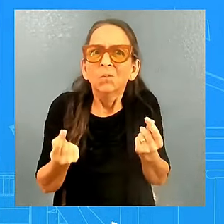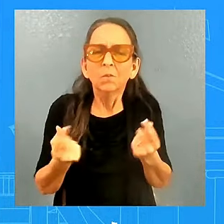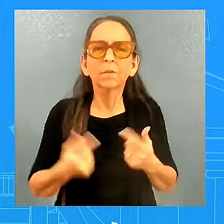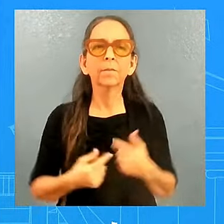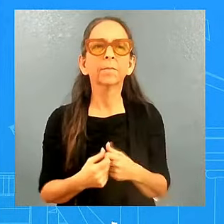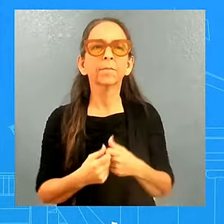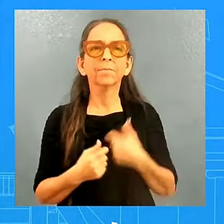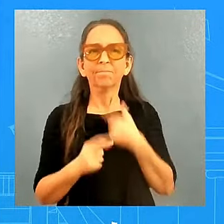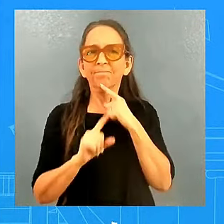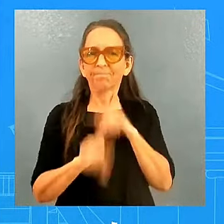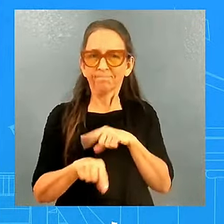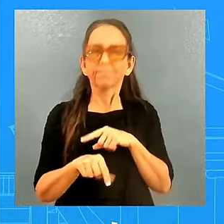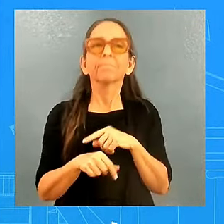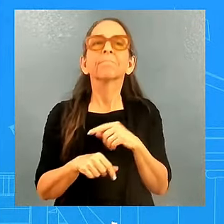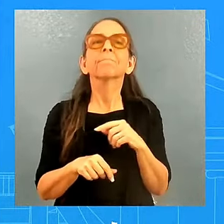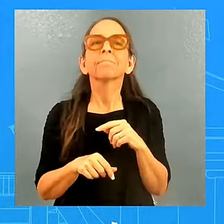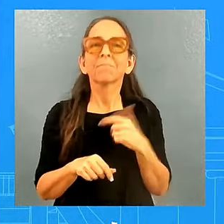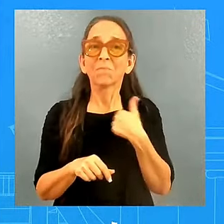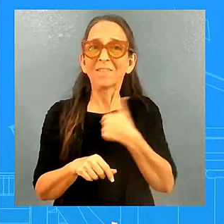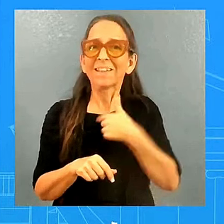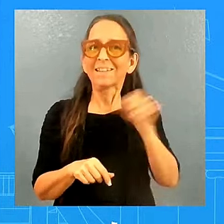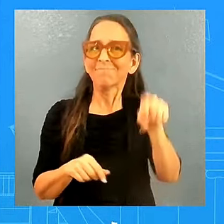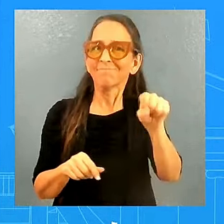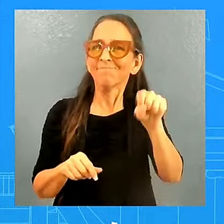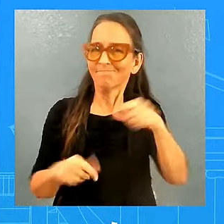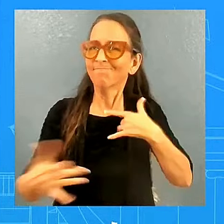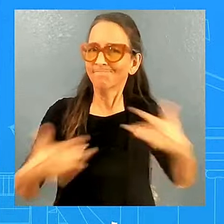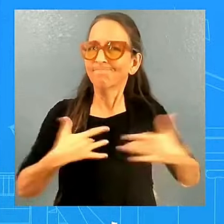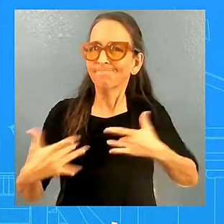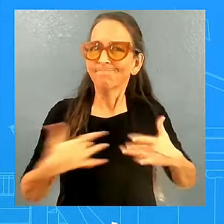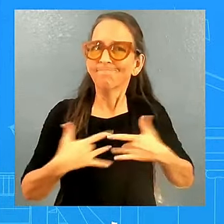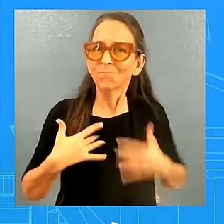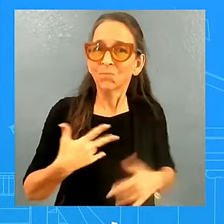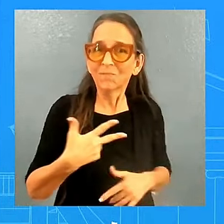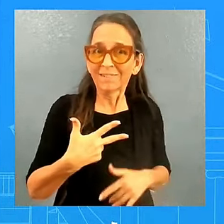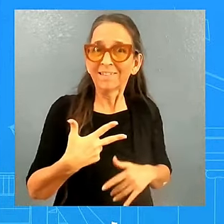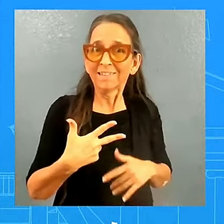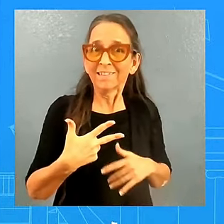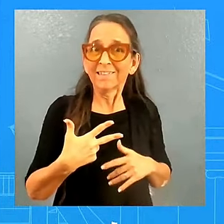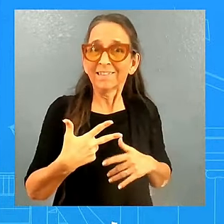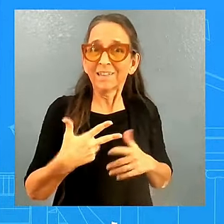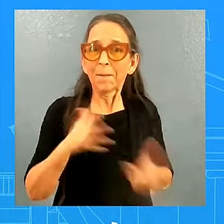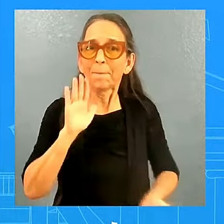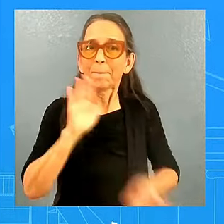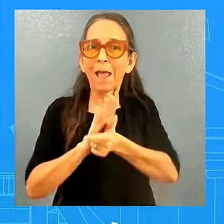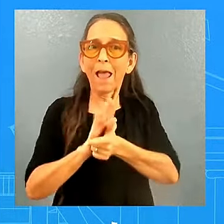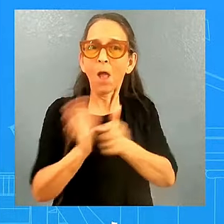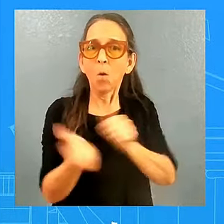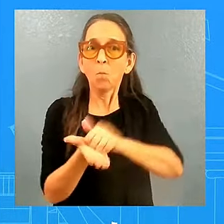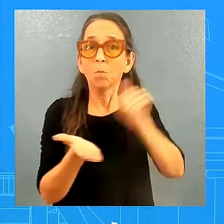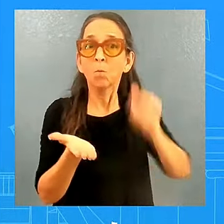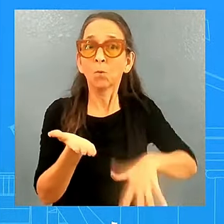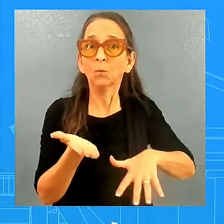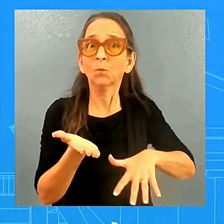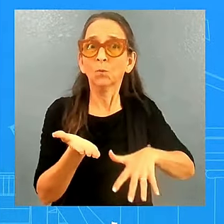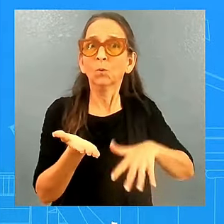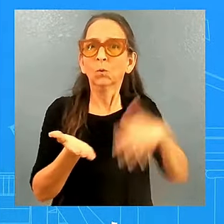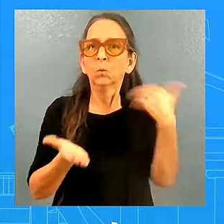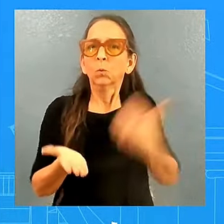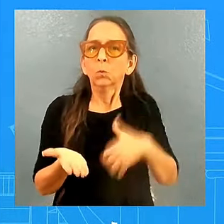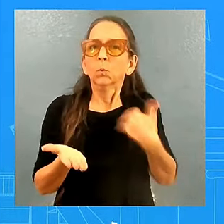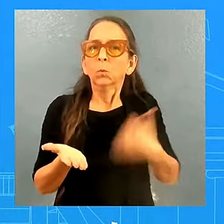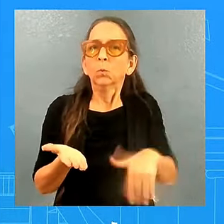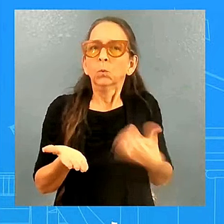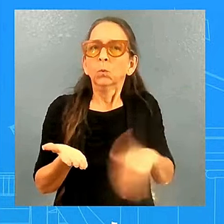three national bans on abortion were introduced in Congress. This is something that Republican elected officials